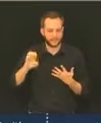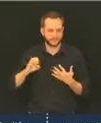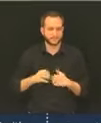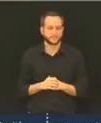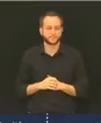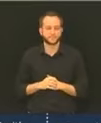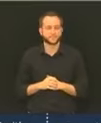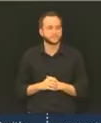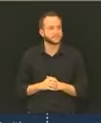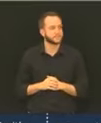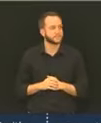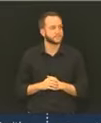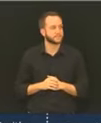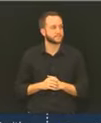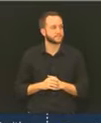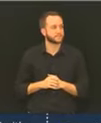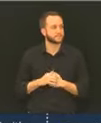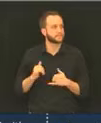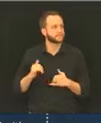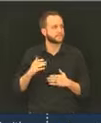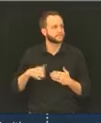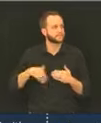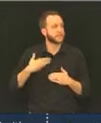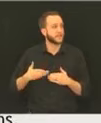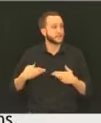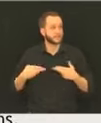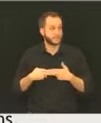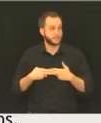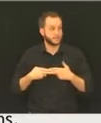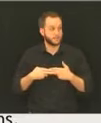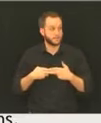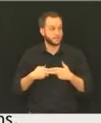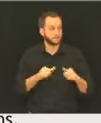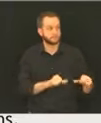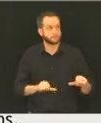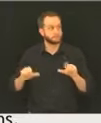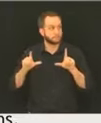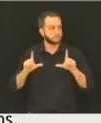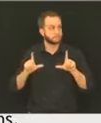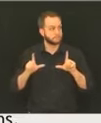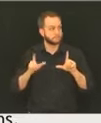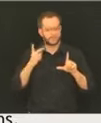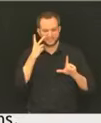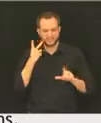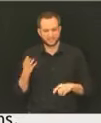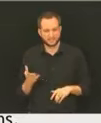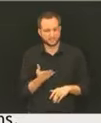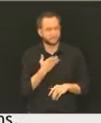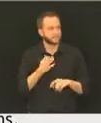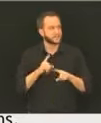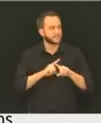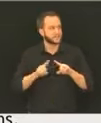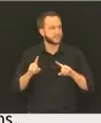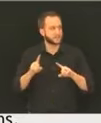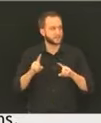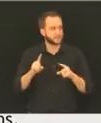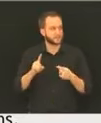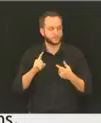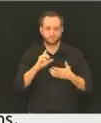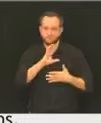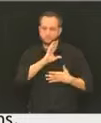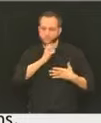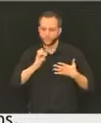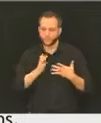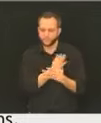next slide please. Phase two, we can break that down into the different groups there, which for us, because it's pretty